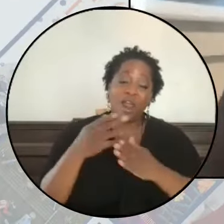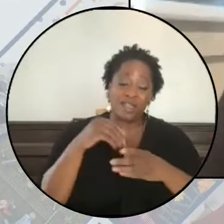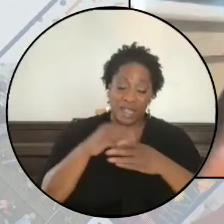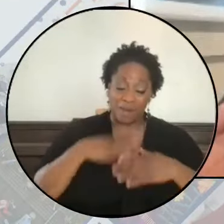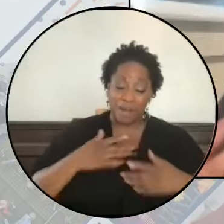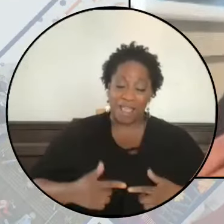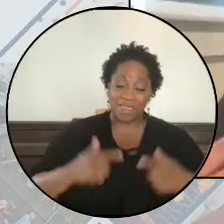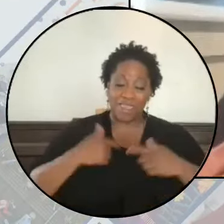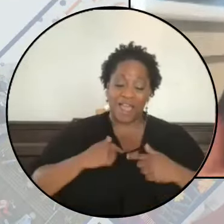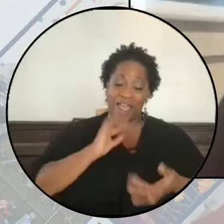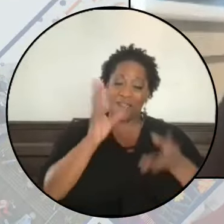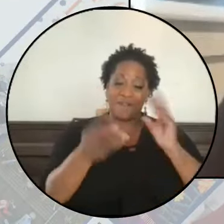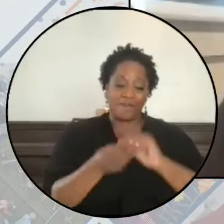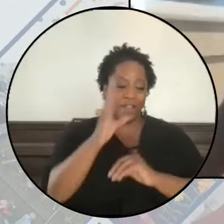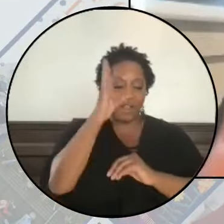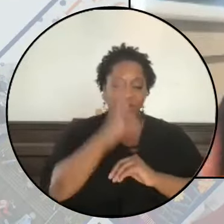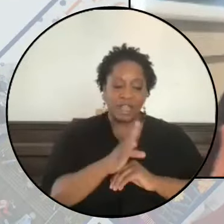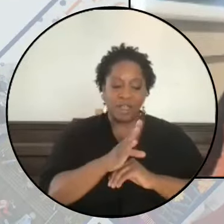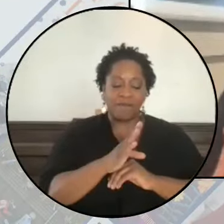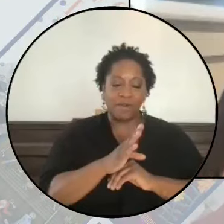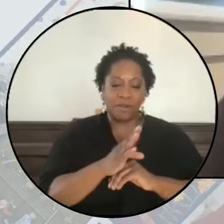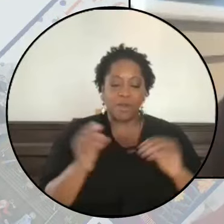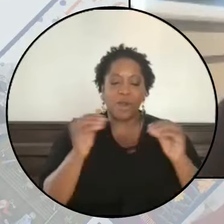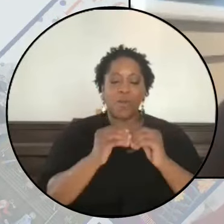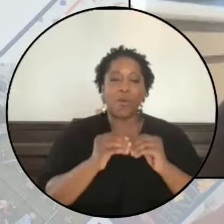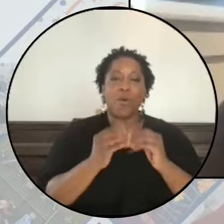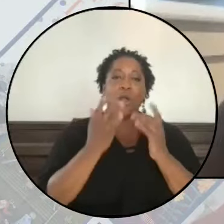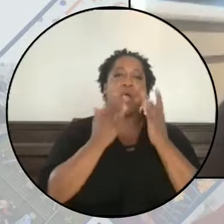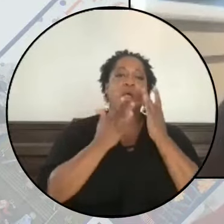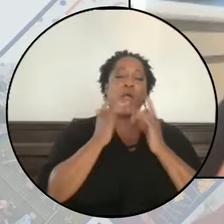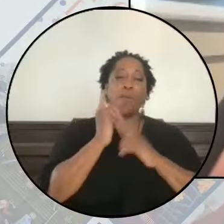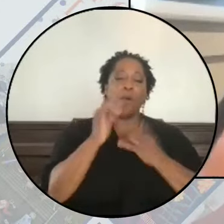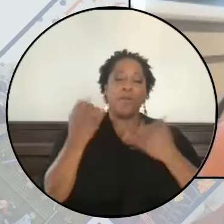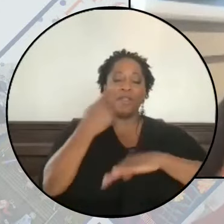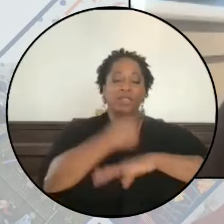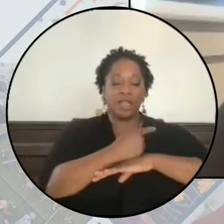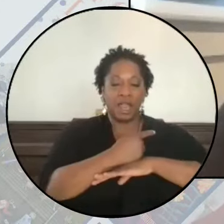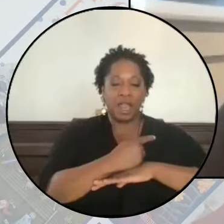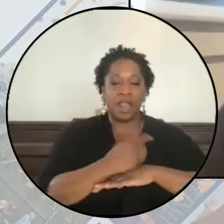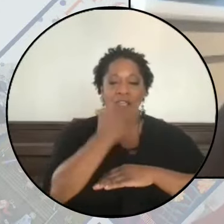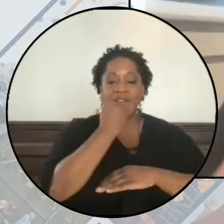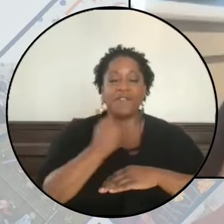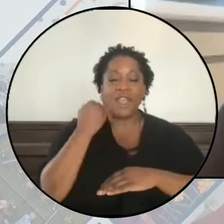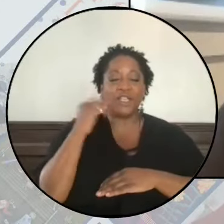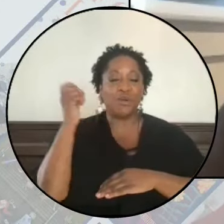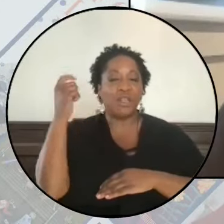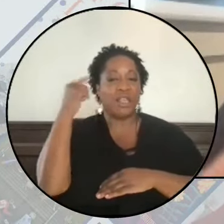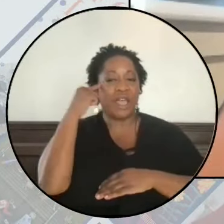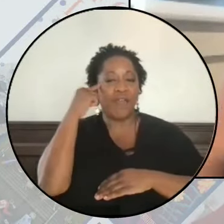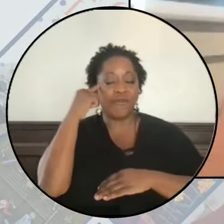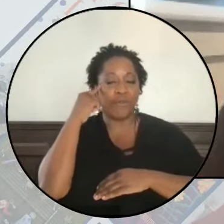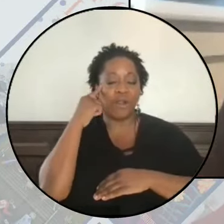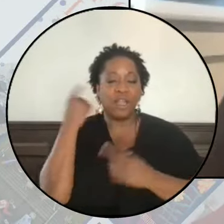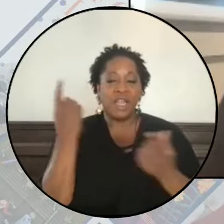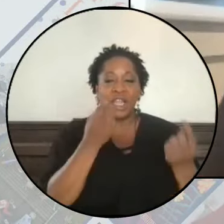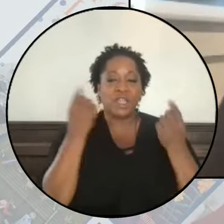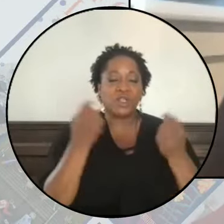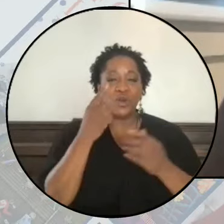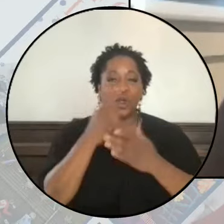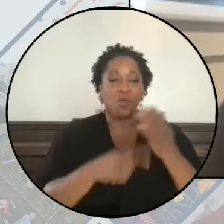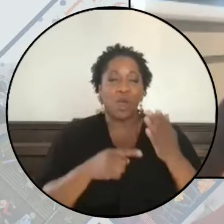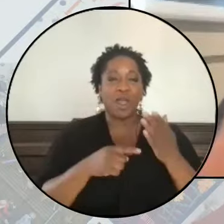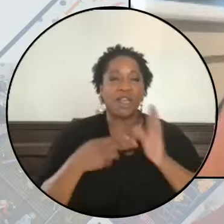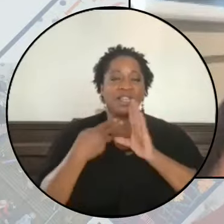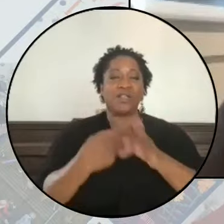my life, there has never been a more dire moment than this one. The Israeli government is carrying out what can only